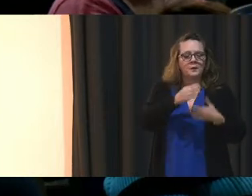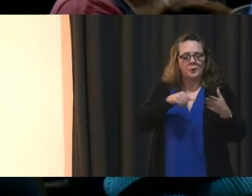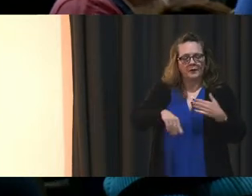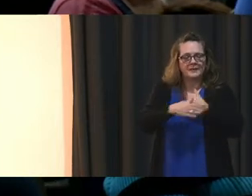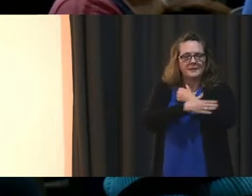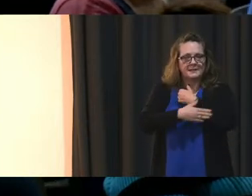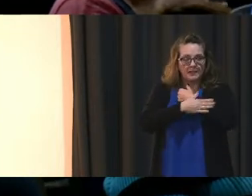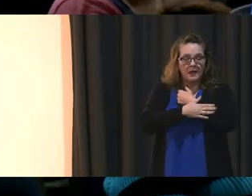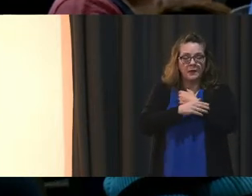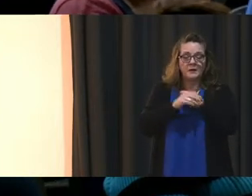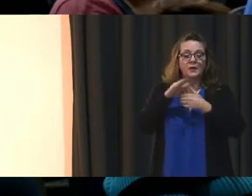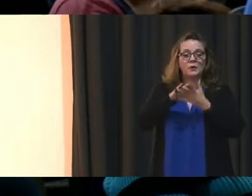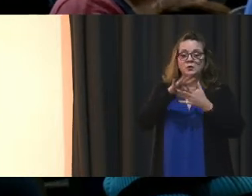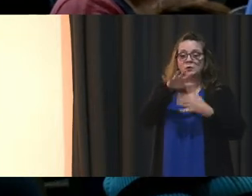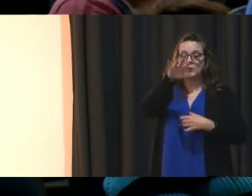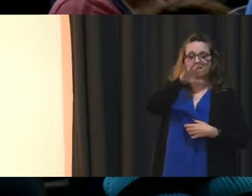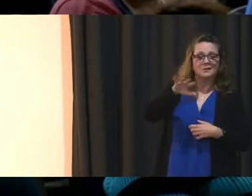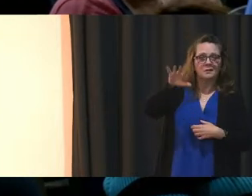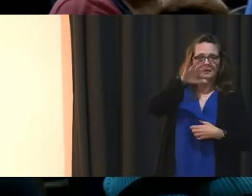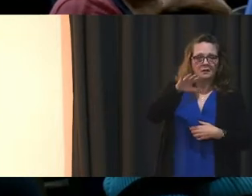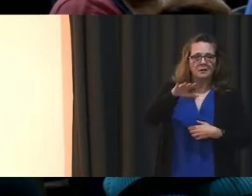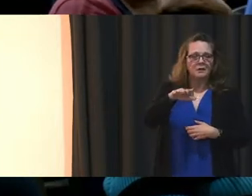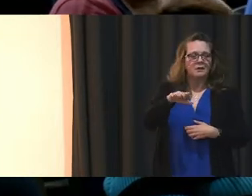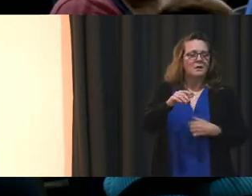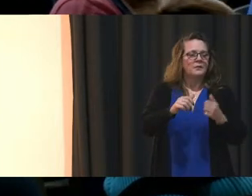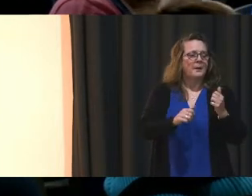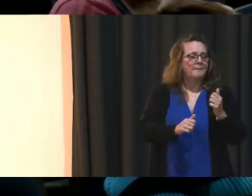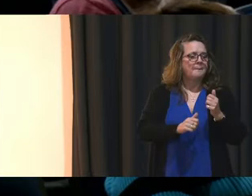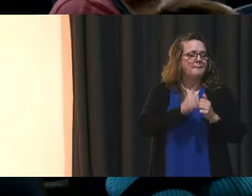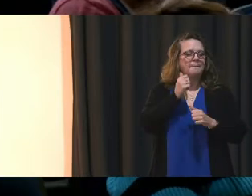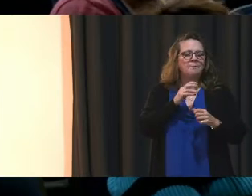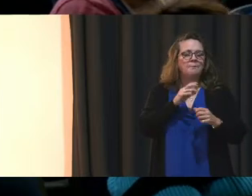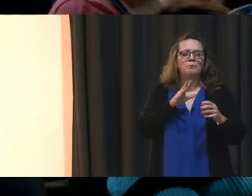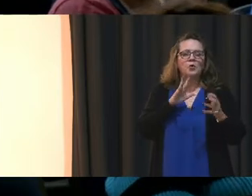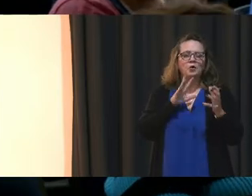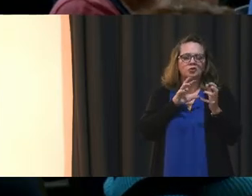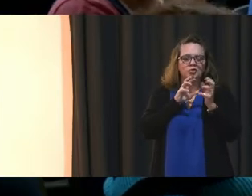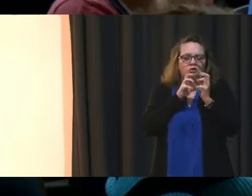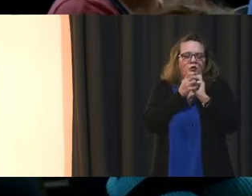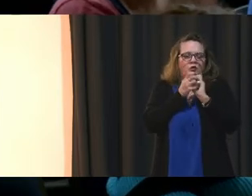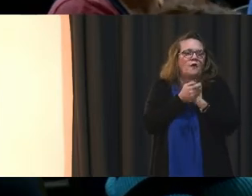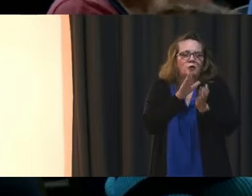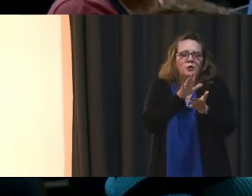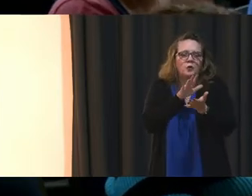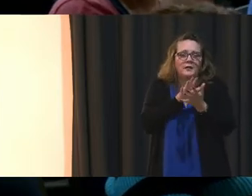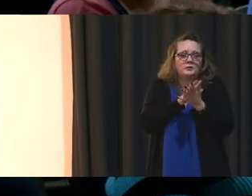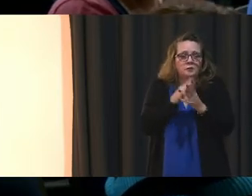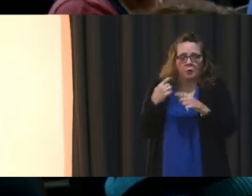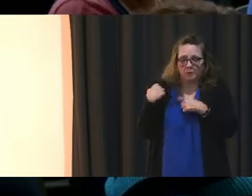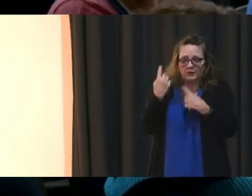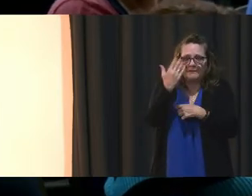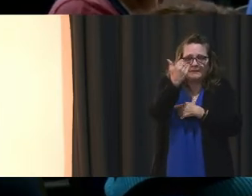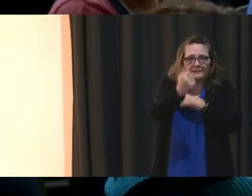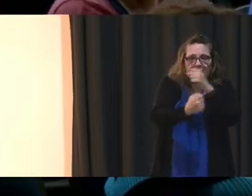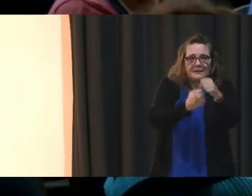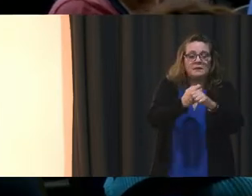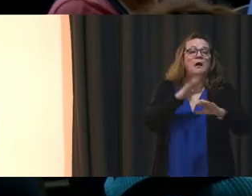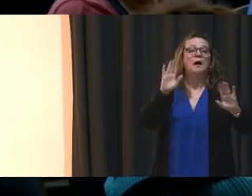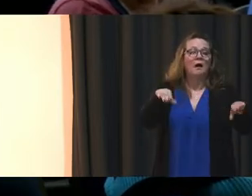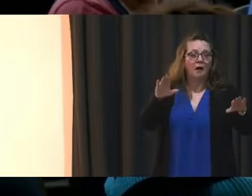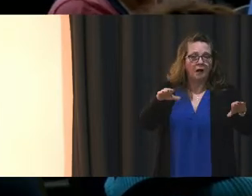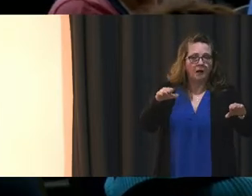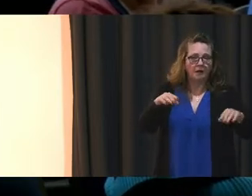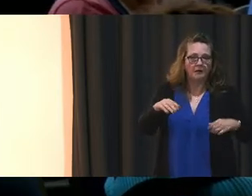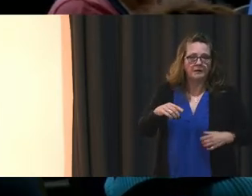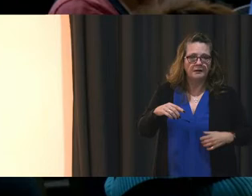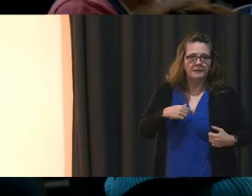The schools in the northern part of the county have been the most overcrowded schools going back 15 years. Oh, by the way, I don't